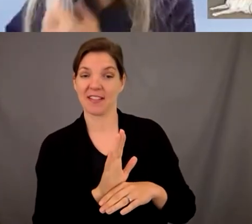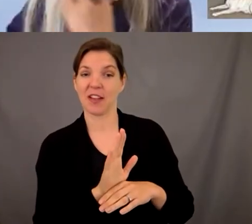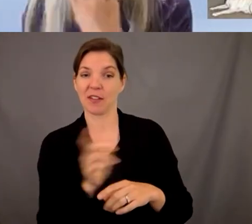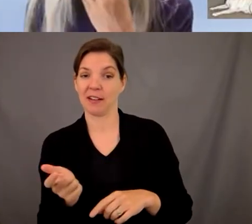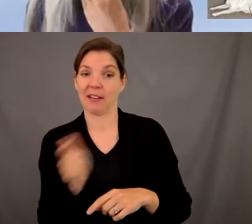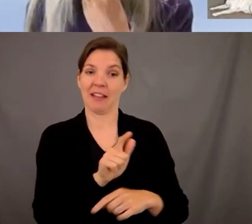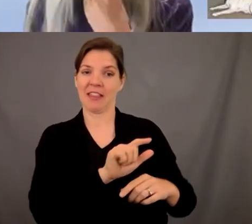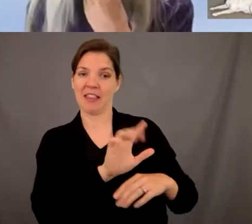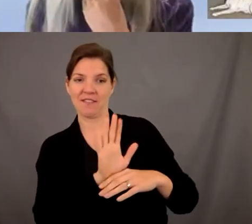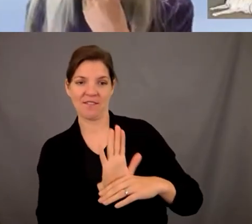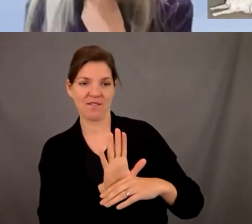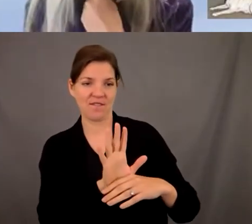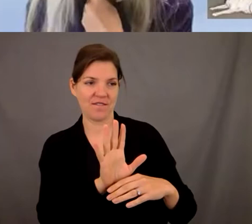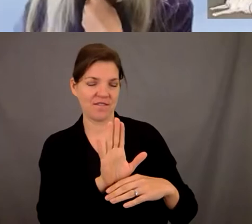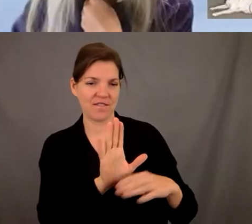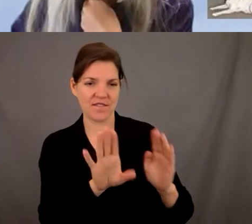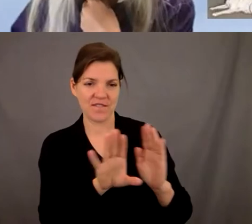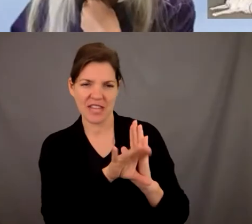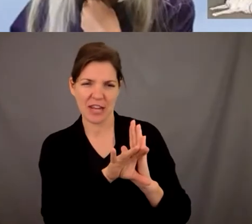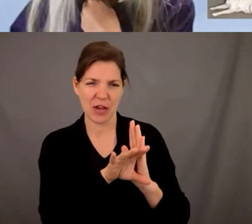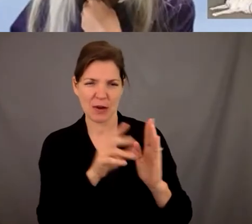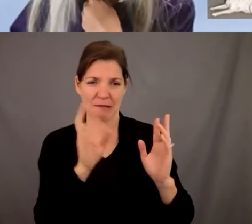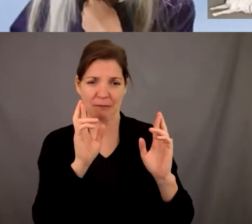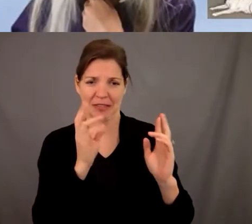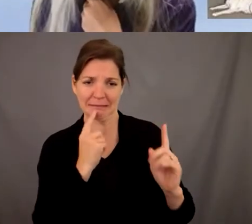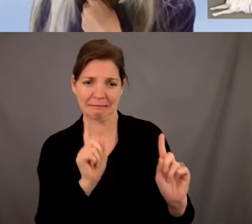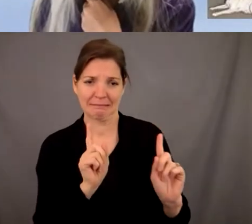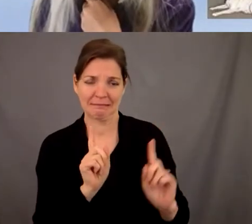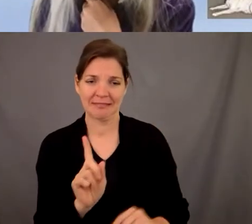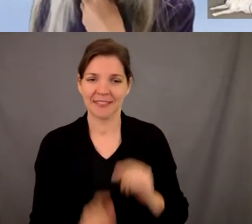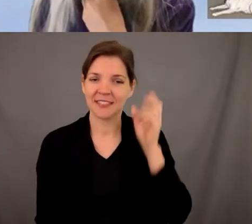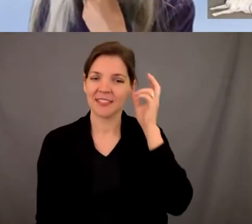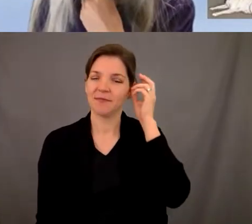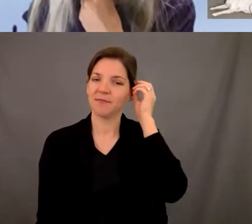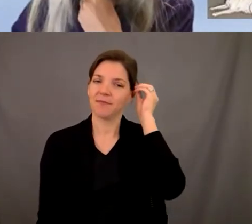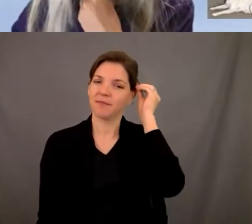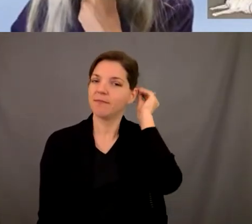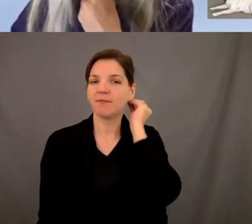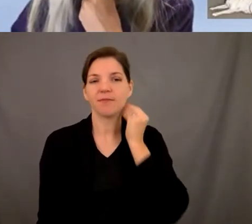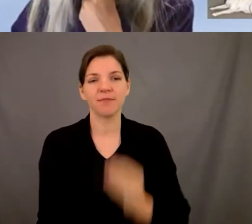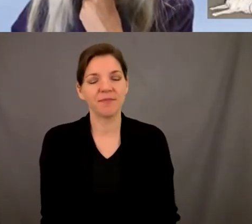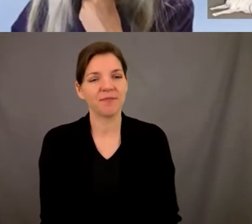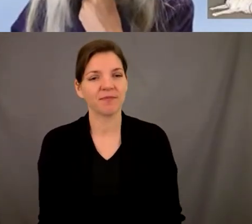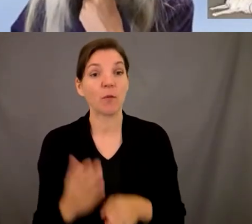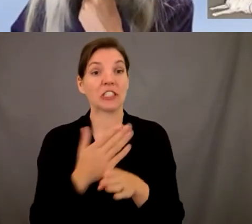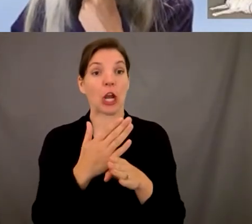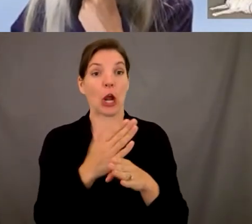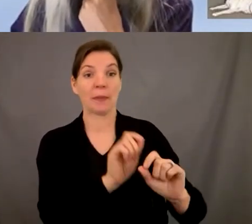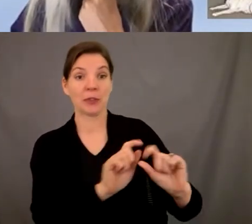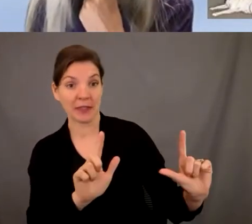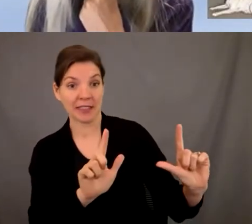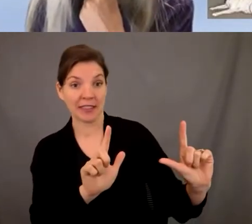i think we can get this going so this whoops i believe i need to share my screen first there we go